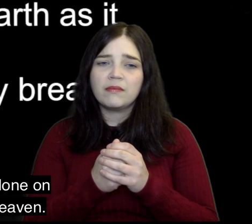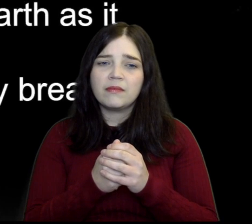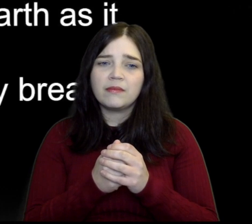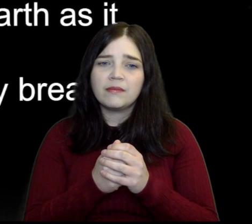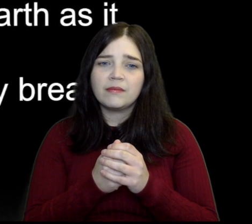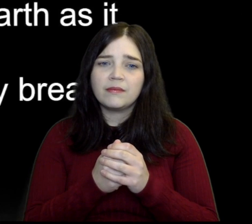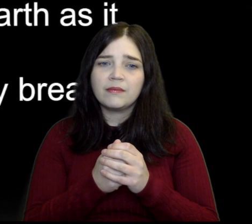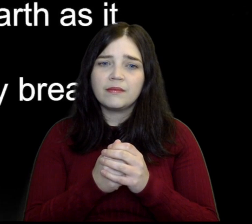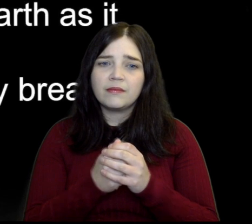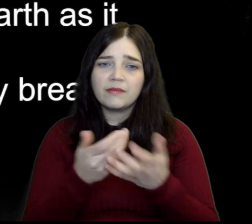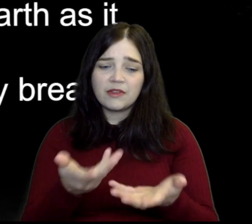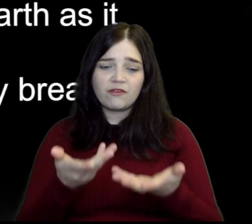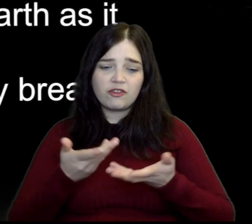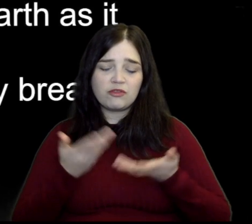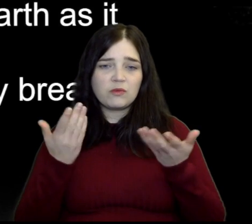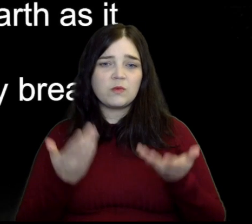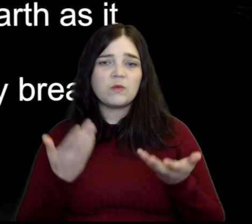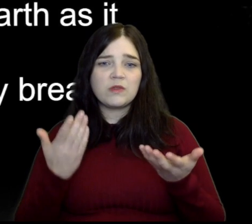heaven